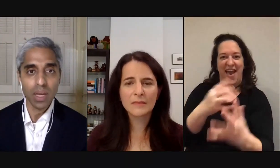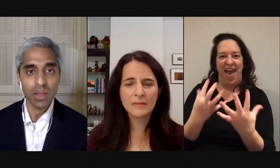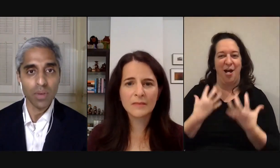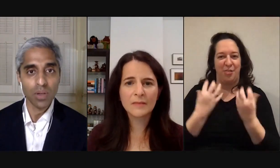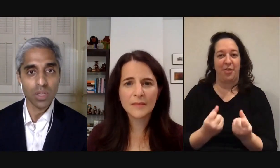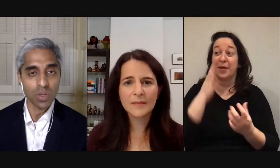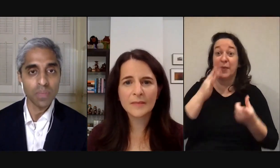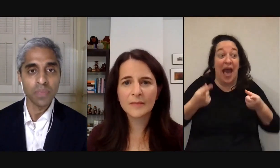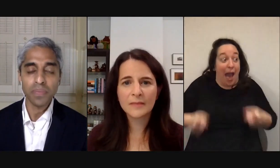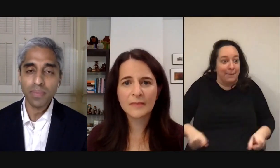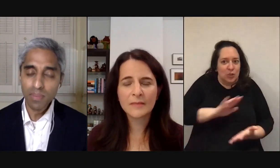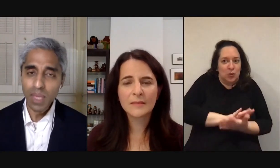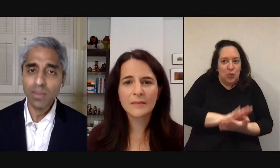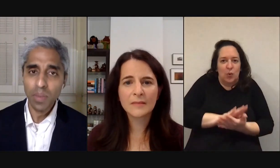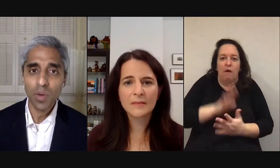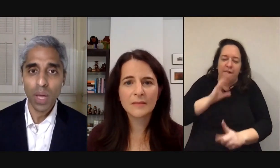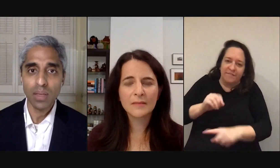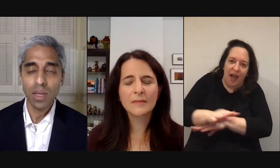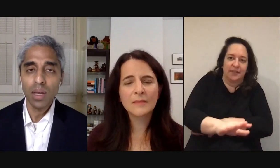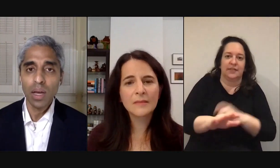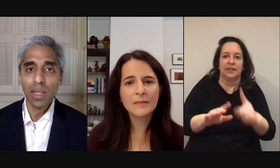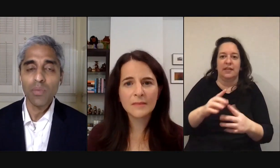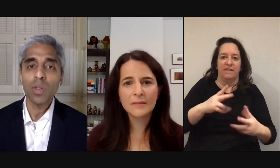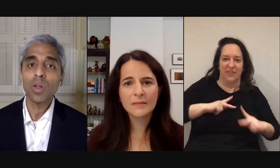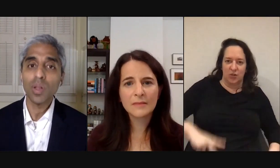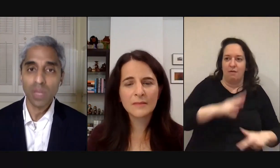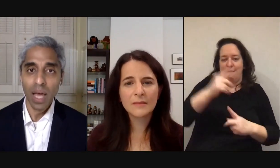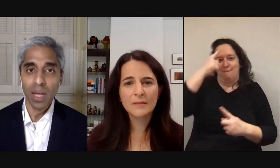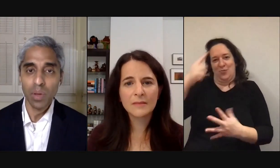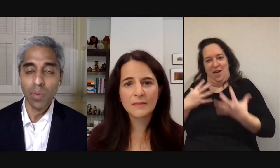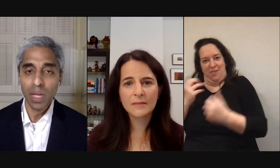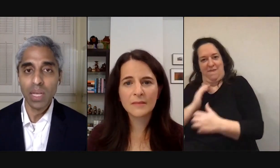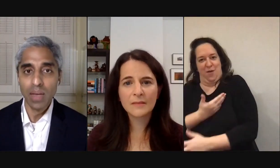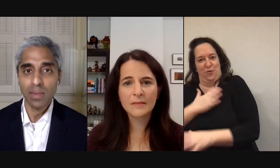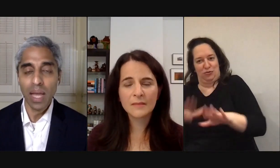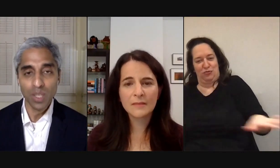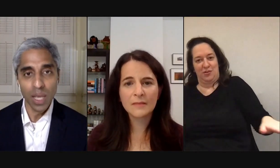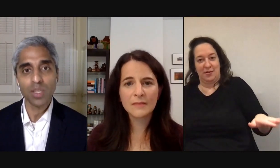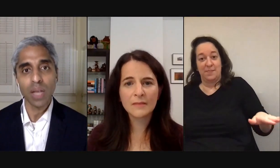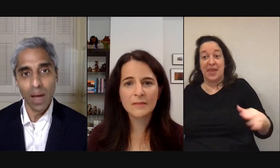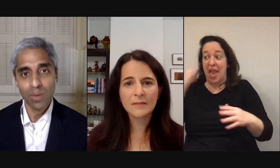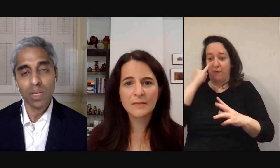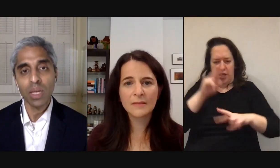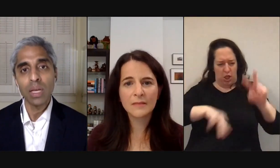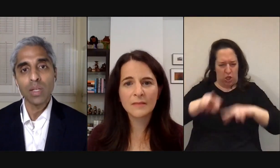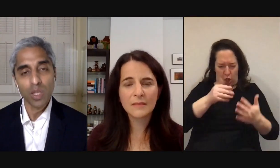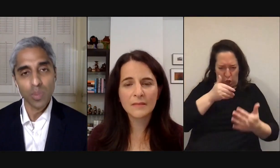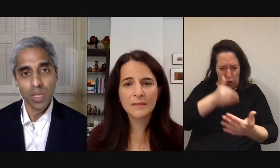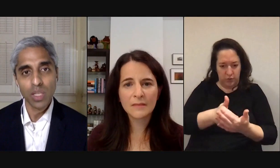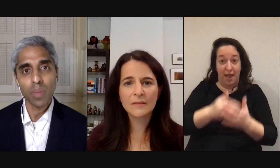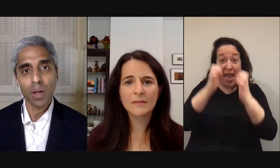physical mental health of our children in similar ways i think if we look closely at it we will recognize that education housing